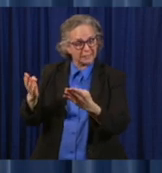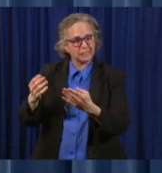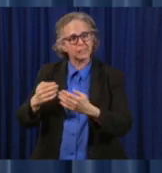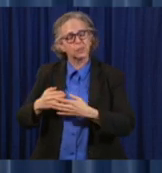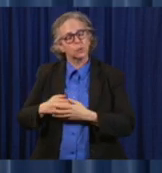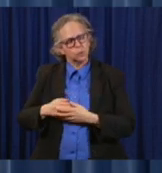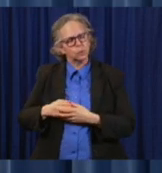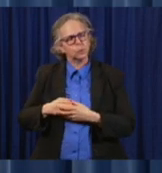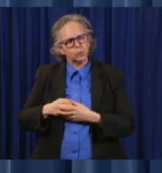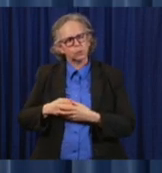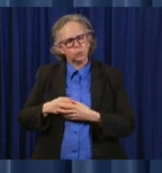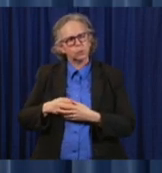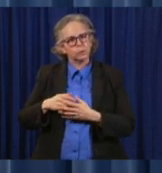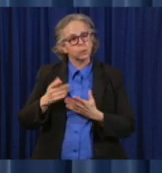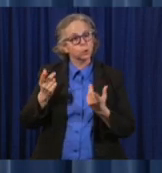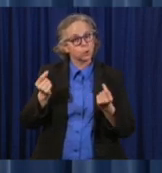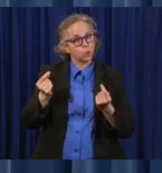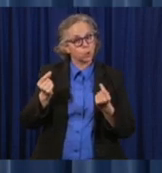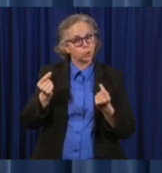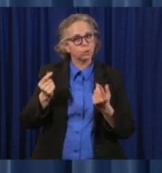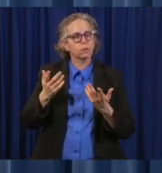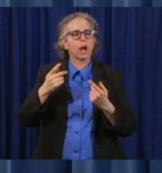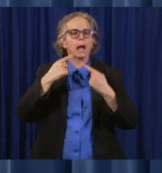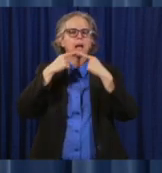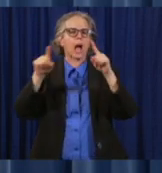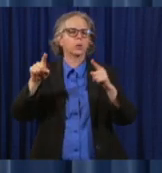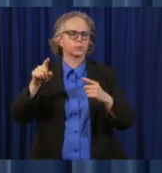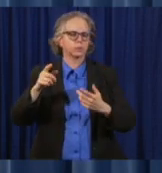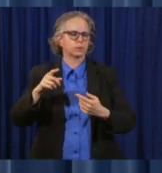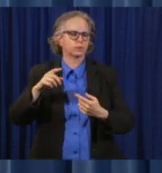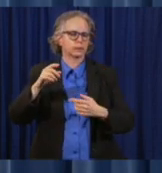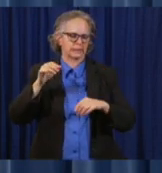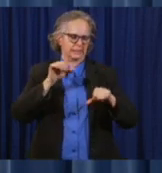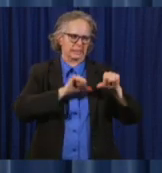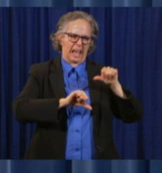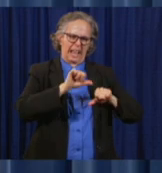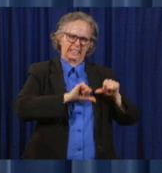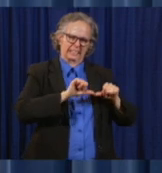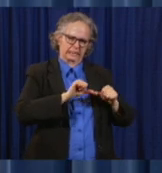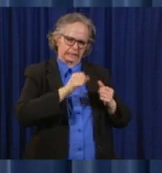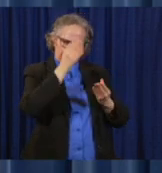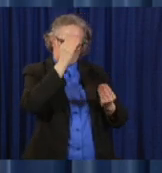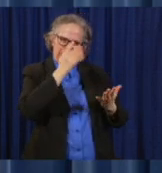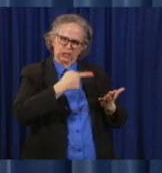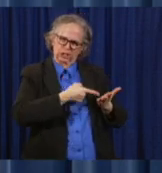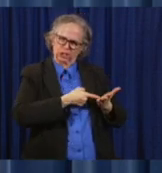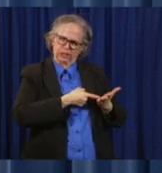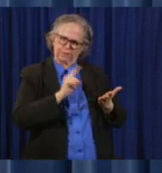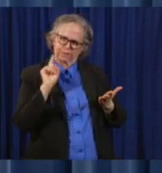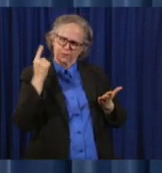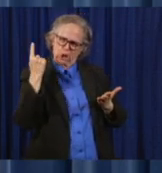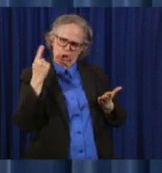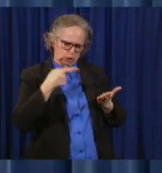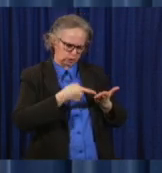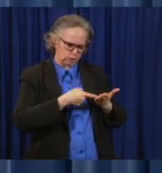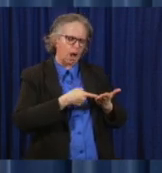and safety-based plan that we can put together. And that's my commitment.